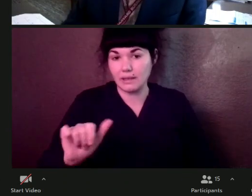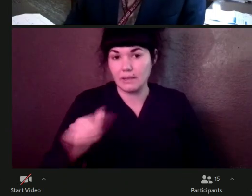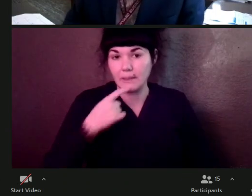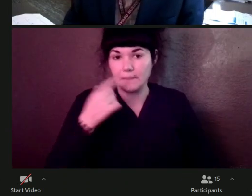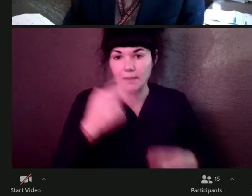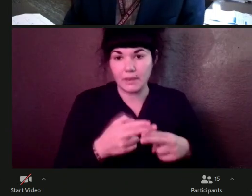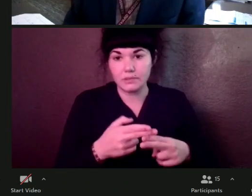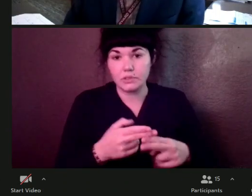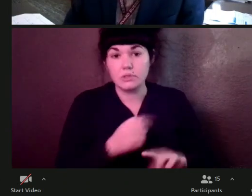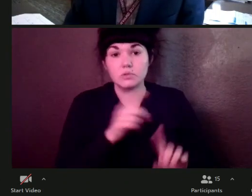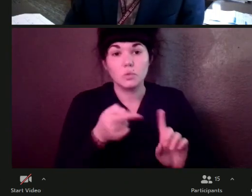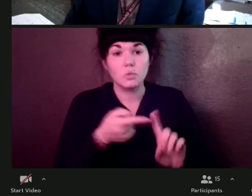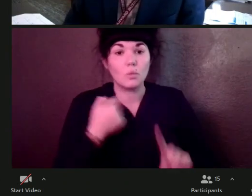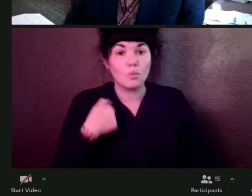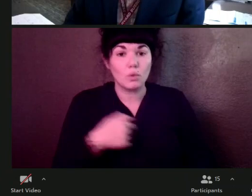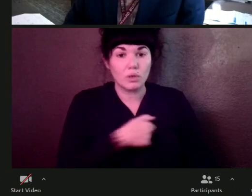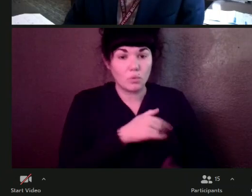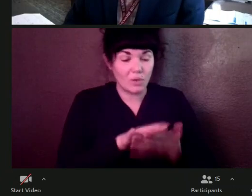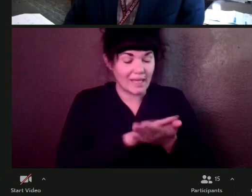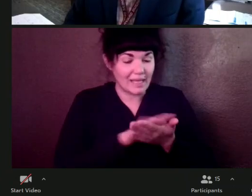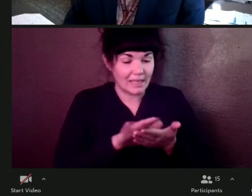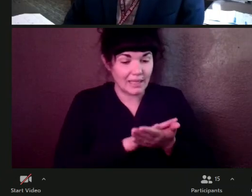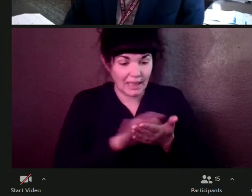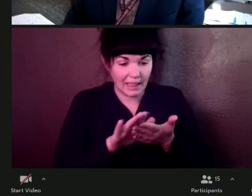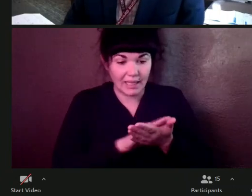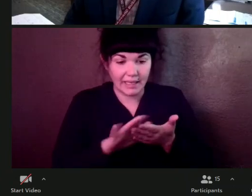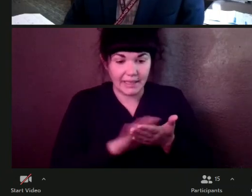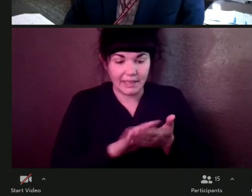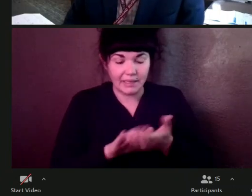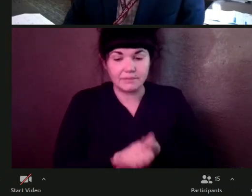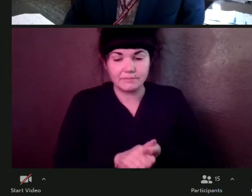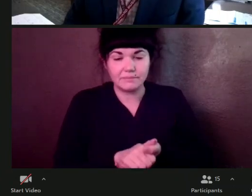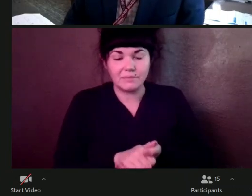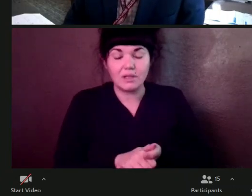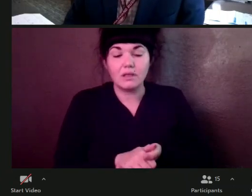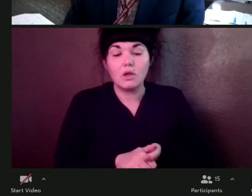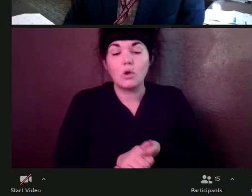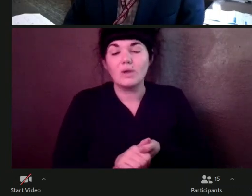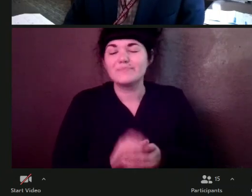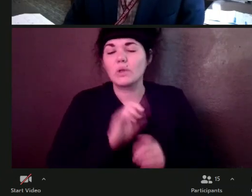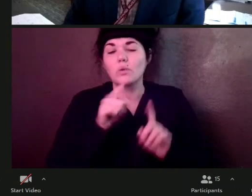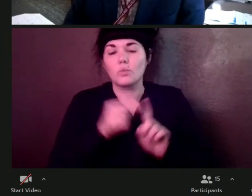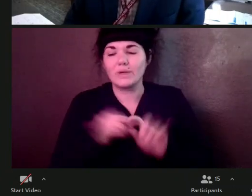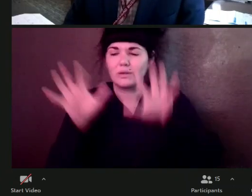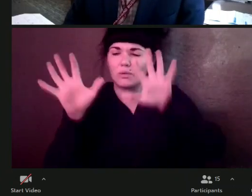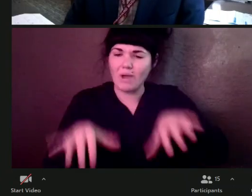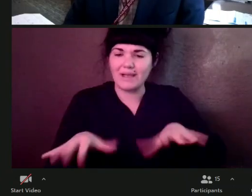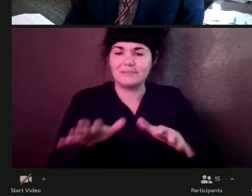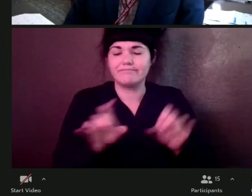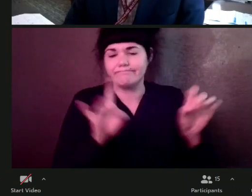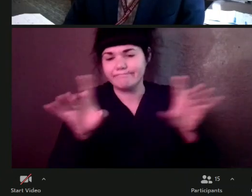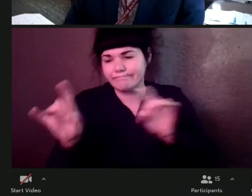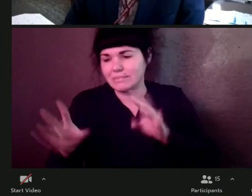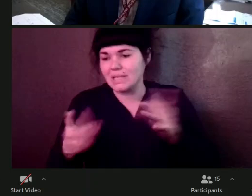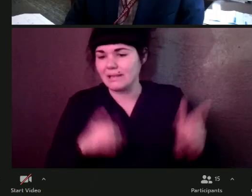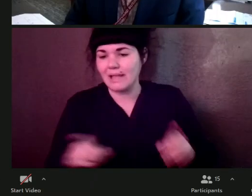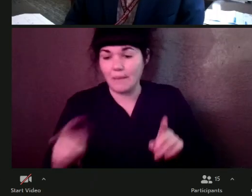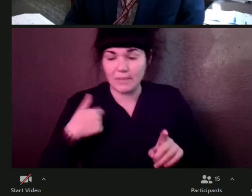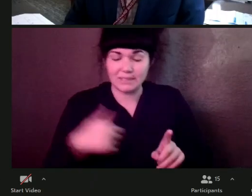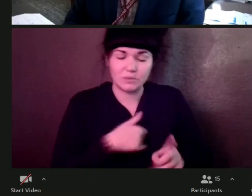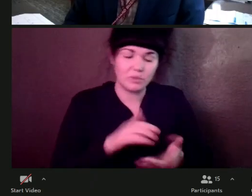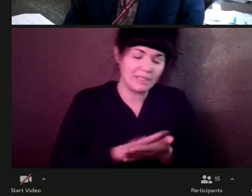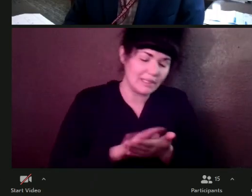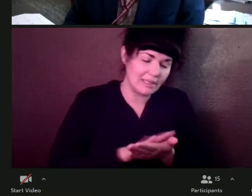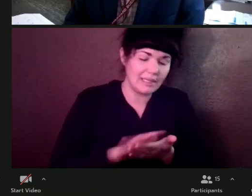know, when we're cleaning up after these, these issues, these disasters, it's really hard sometimes because we're tired and, and, you know, and